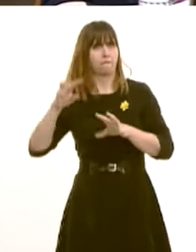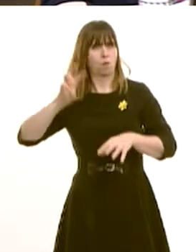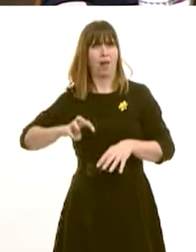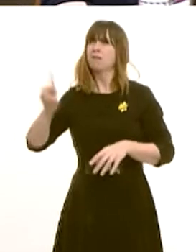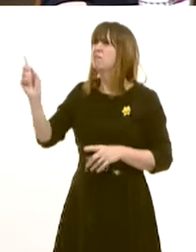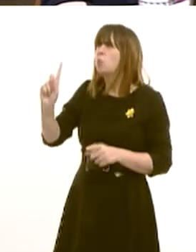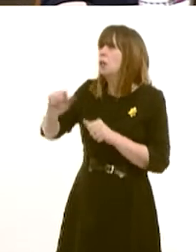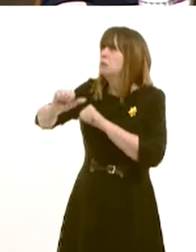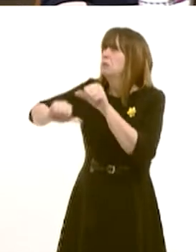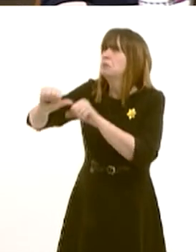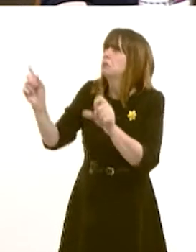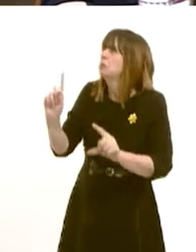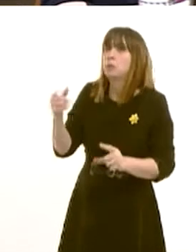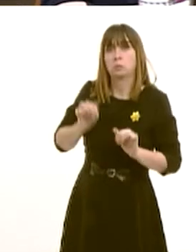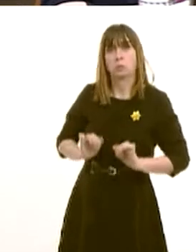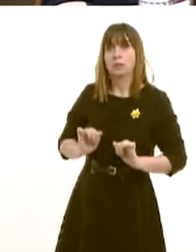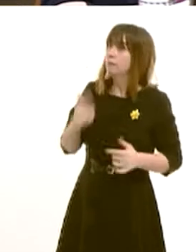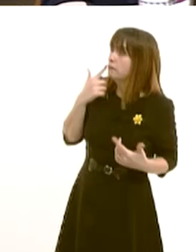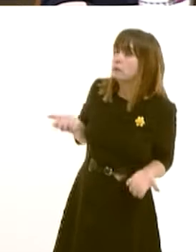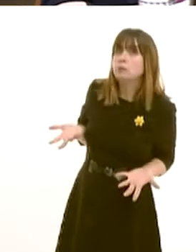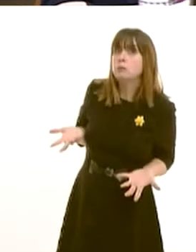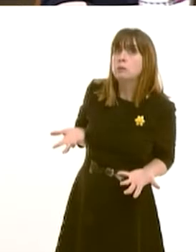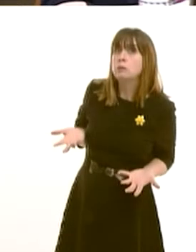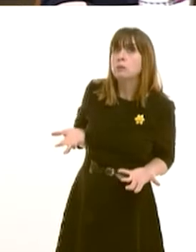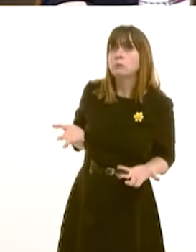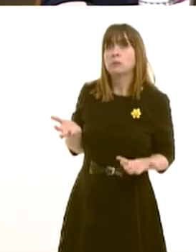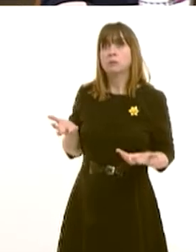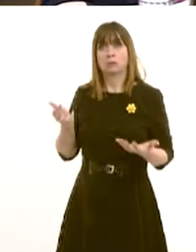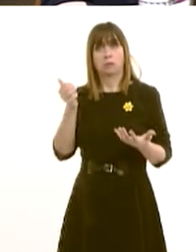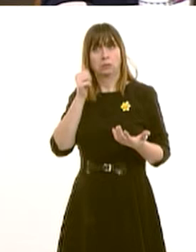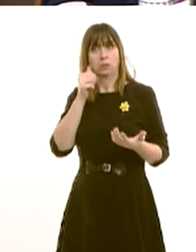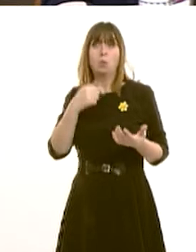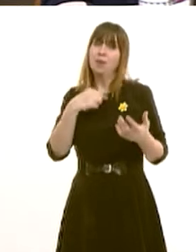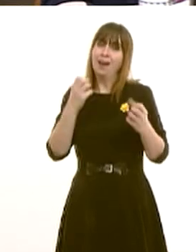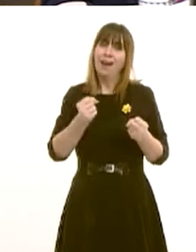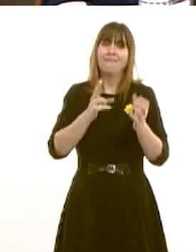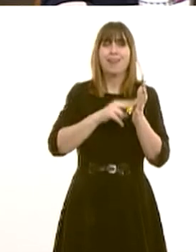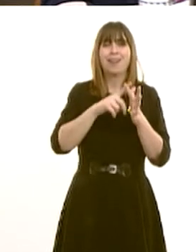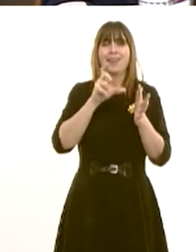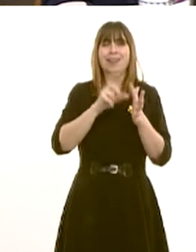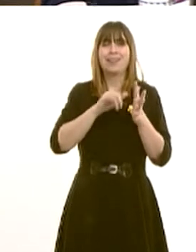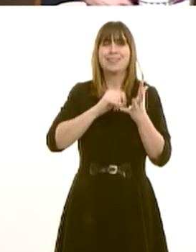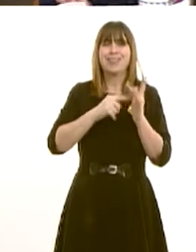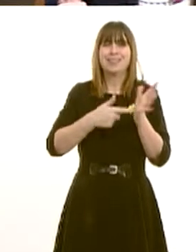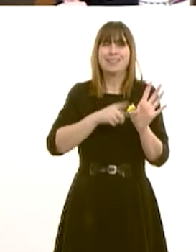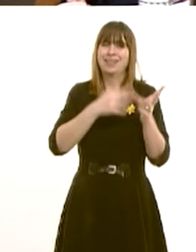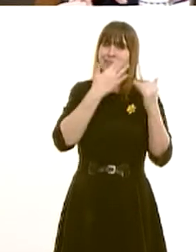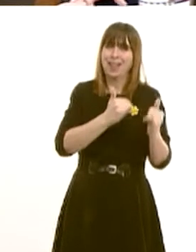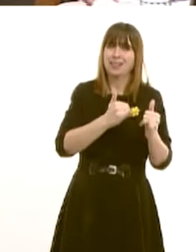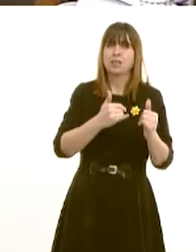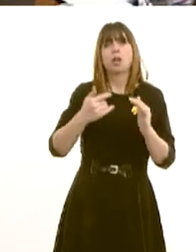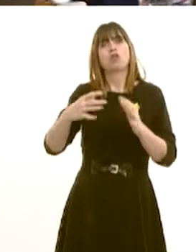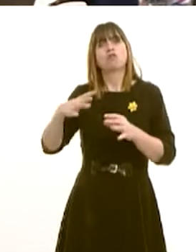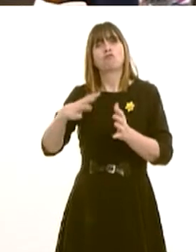of Crown Consents, I mean, they were, as proposed in the bill, they were unacceptable, same with the necessities, the test, same with the reservations, and